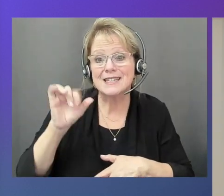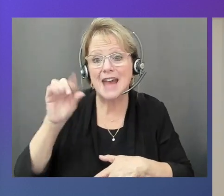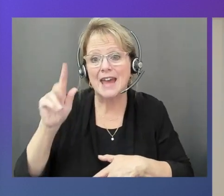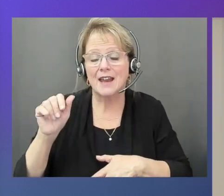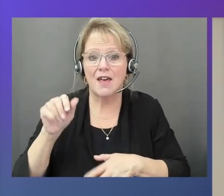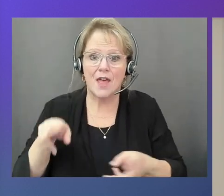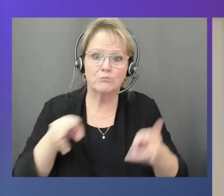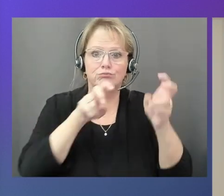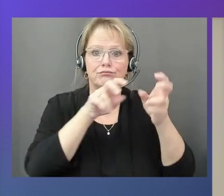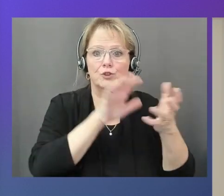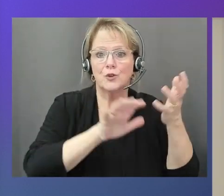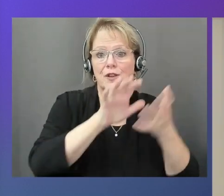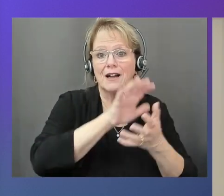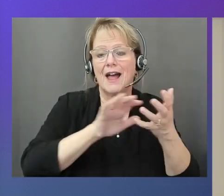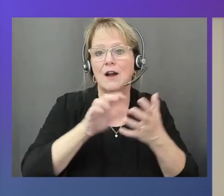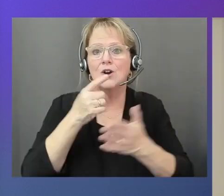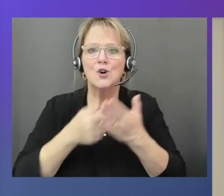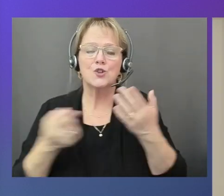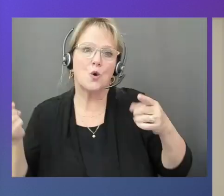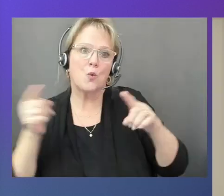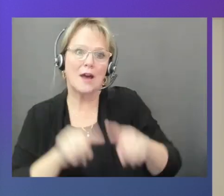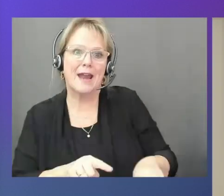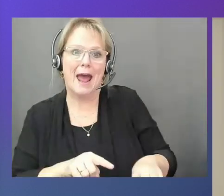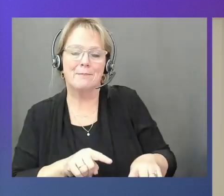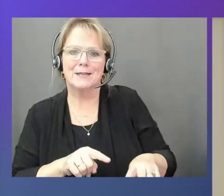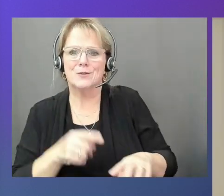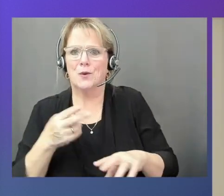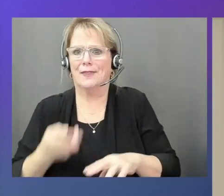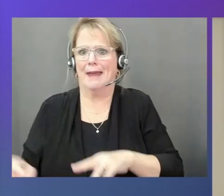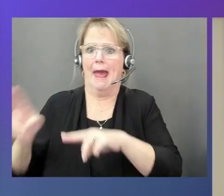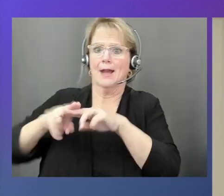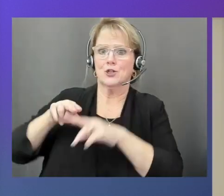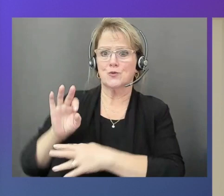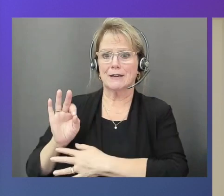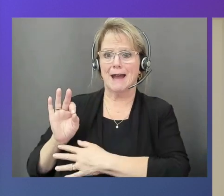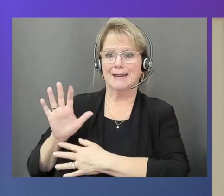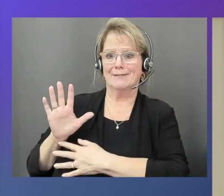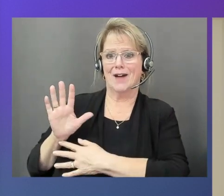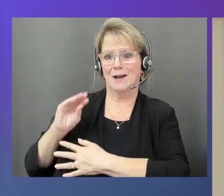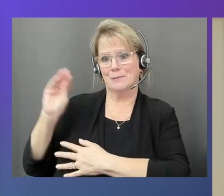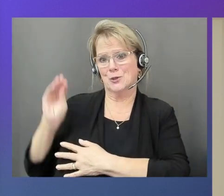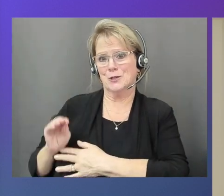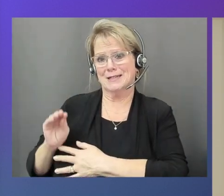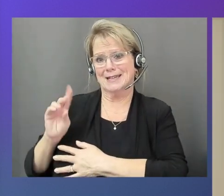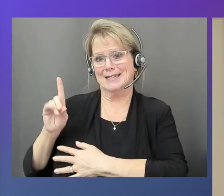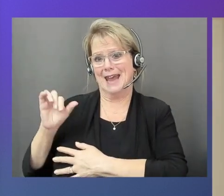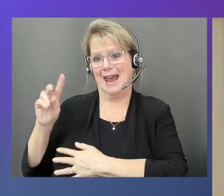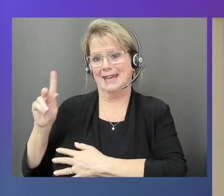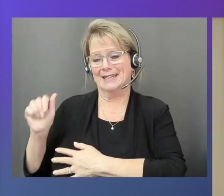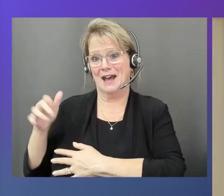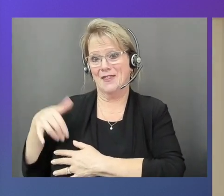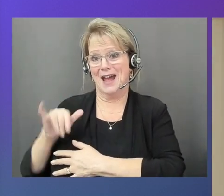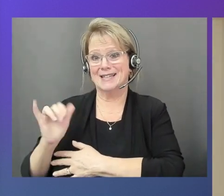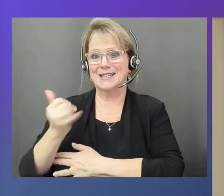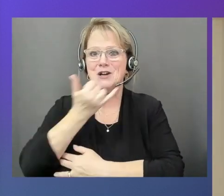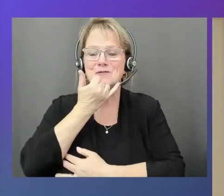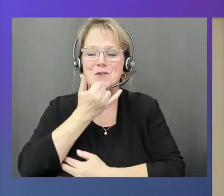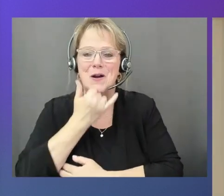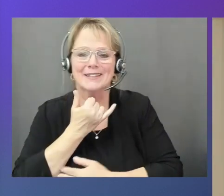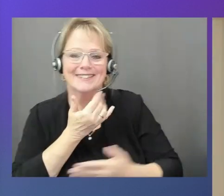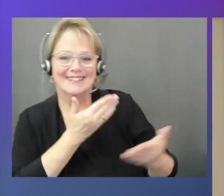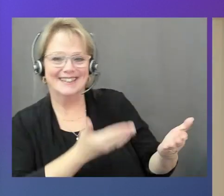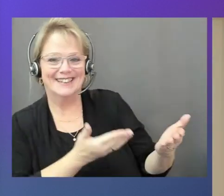what's going to happen with this extra 95% data that we still have raw? Well, Jeremy can help you with that.